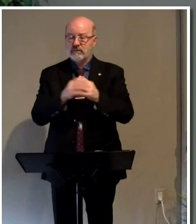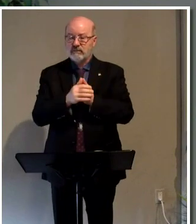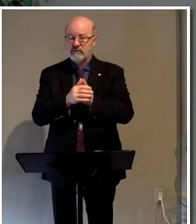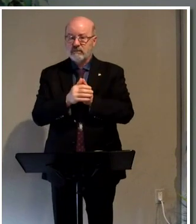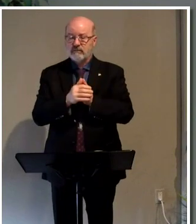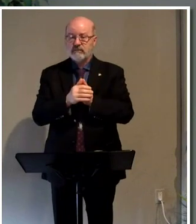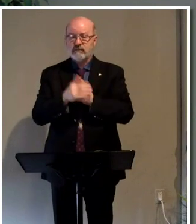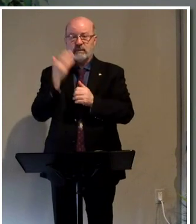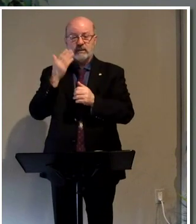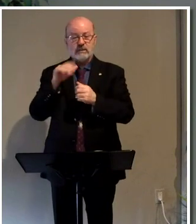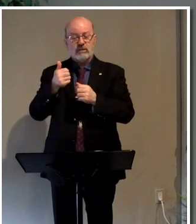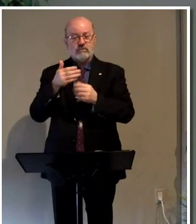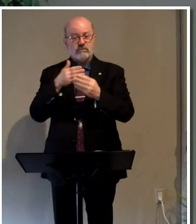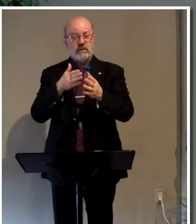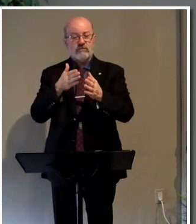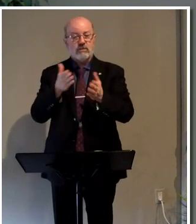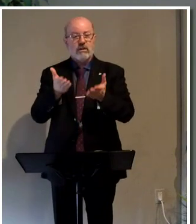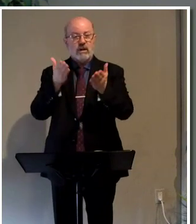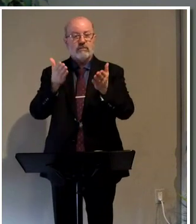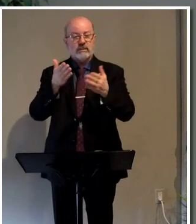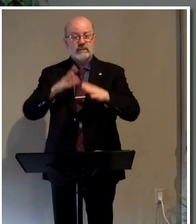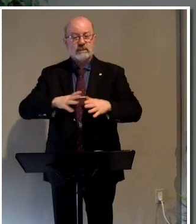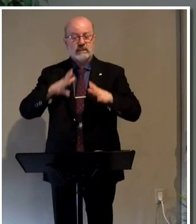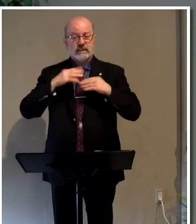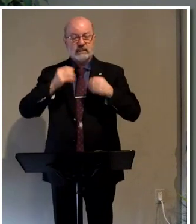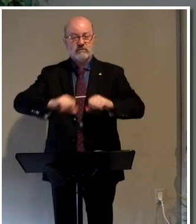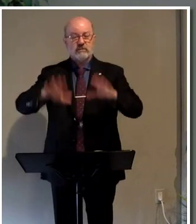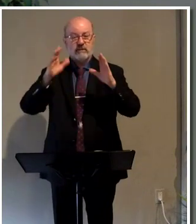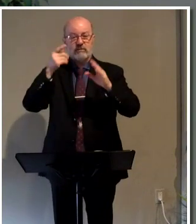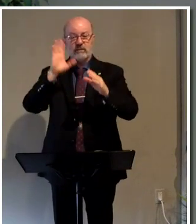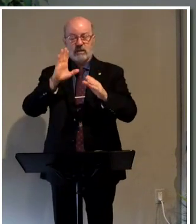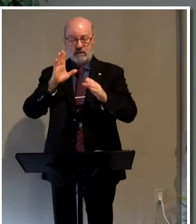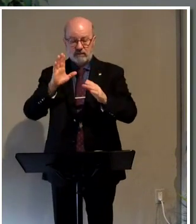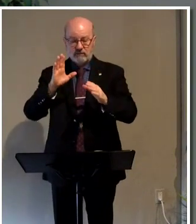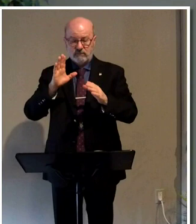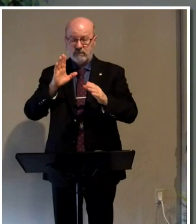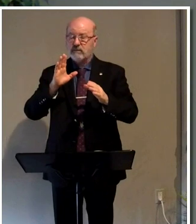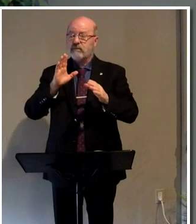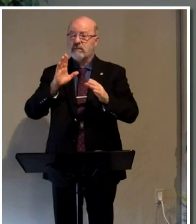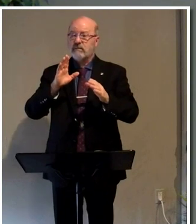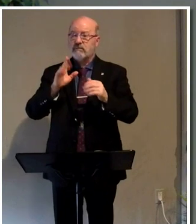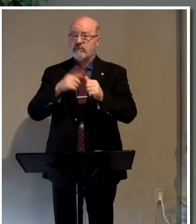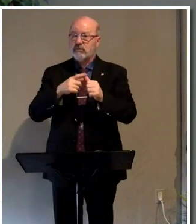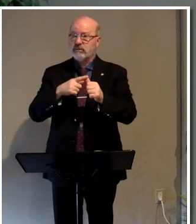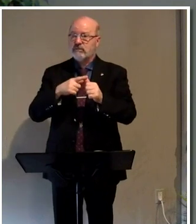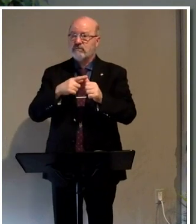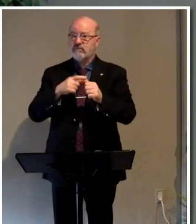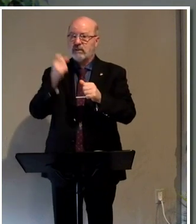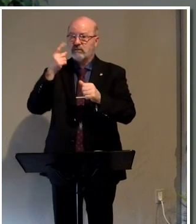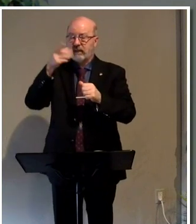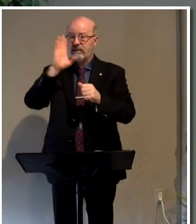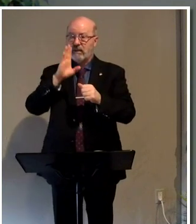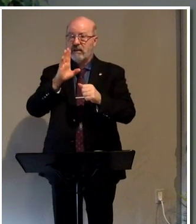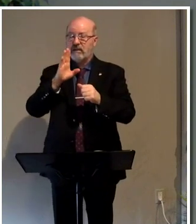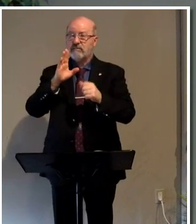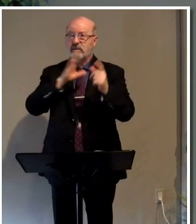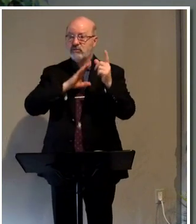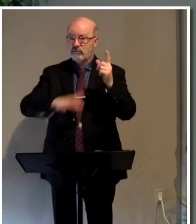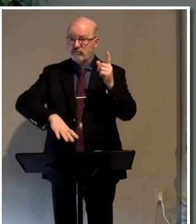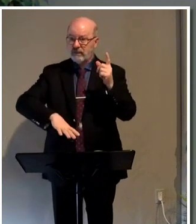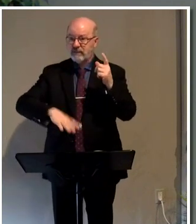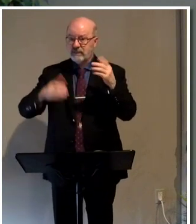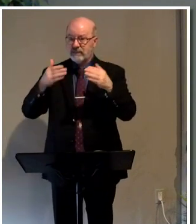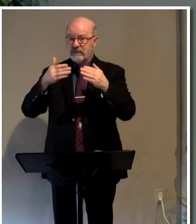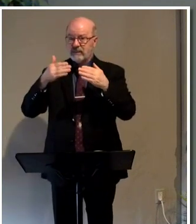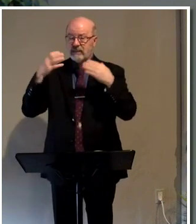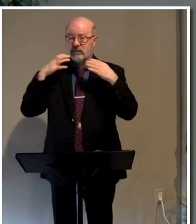Another guideline for offering acceptable sacrifices to God, which we're going to get to in verse 5. Number one, recognize God, a Christ, as a chief